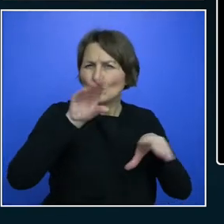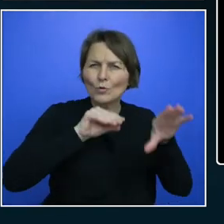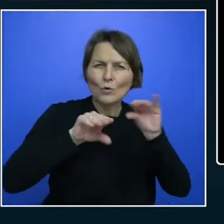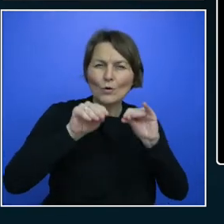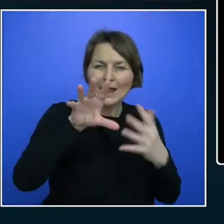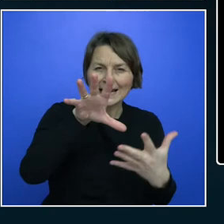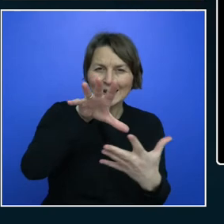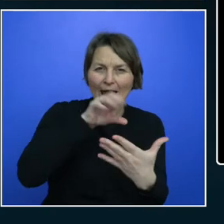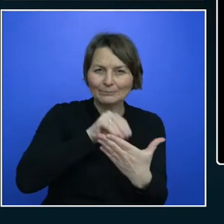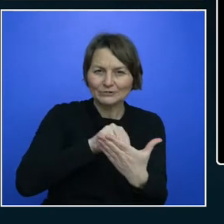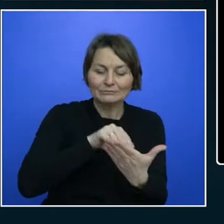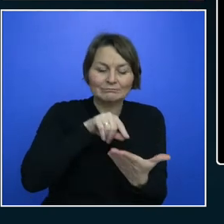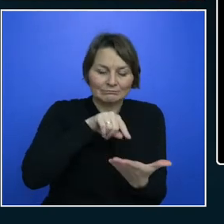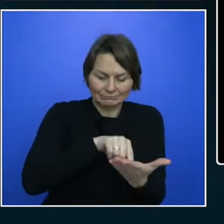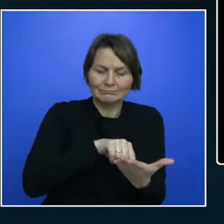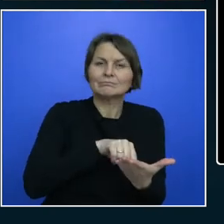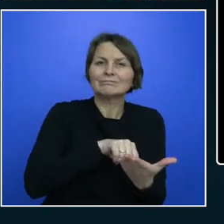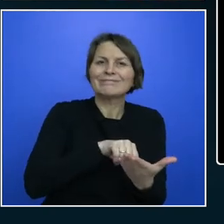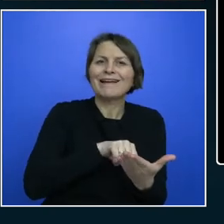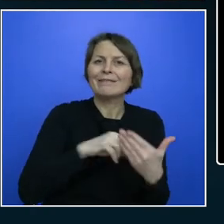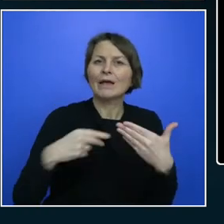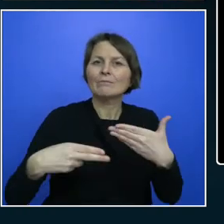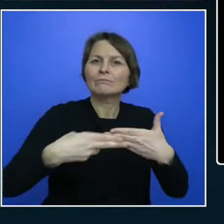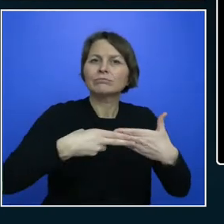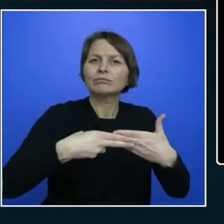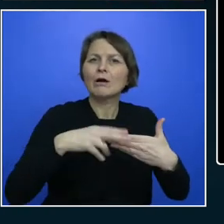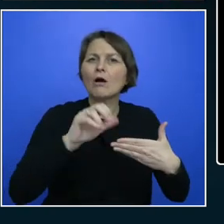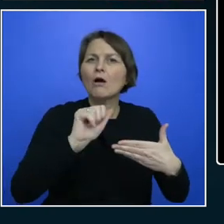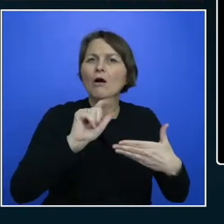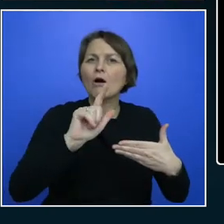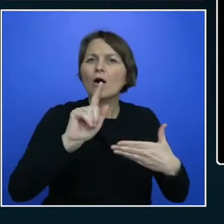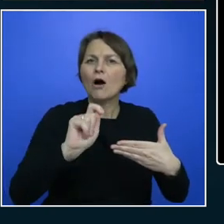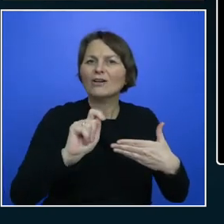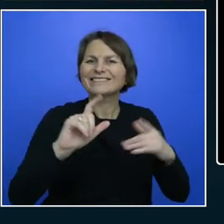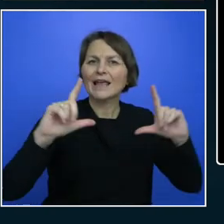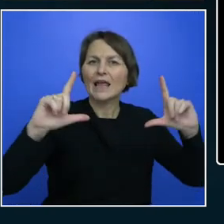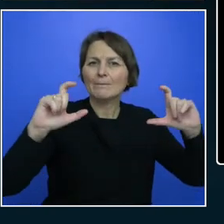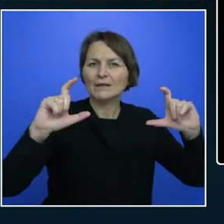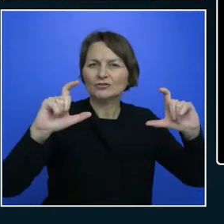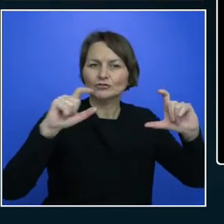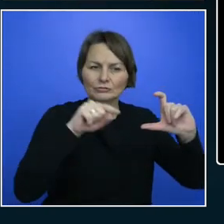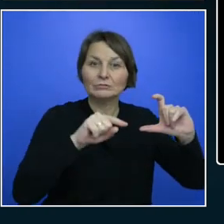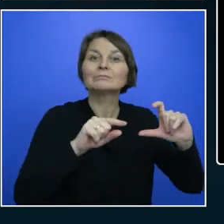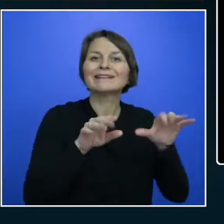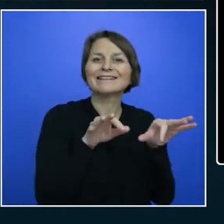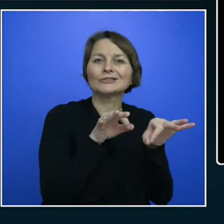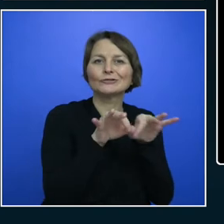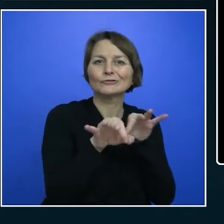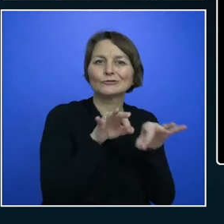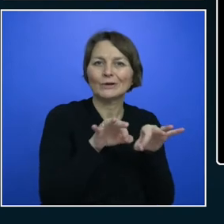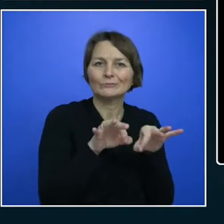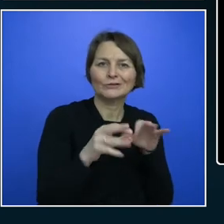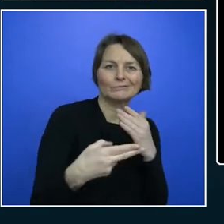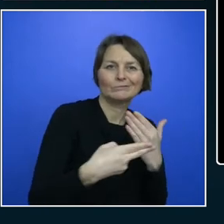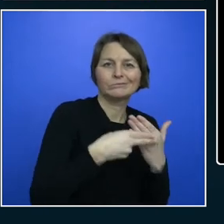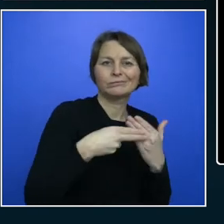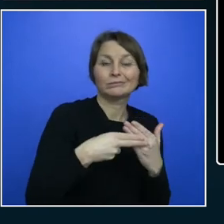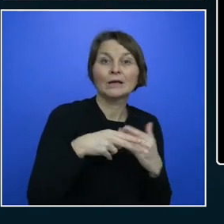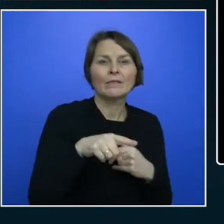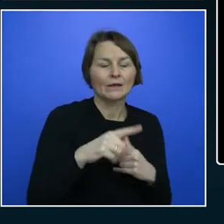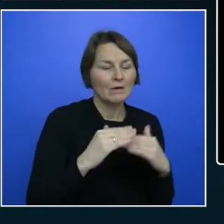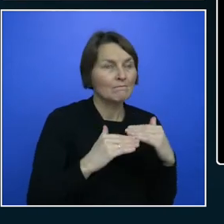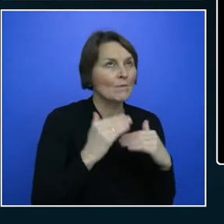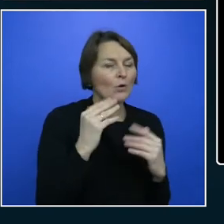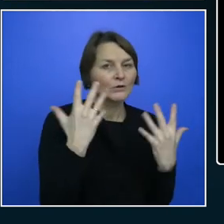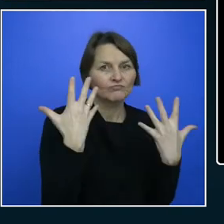alt image for visual impairment is the most important and most difficult thing that people battle with. And it's